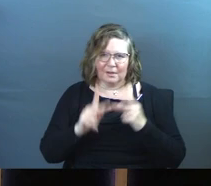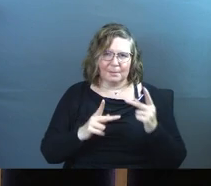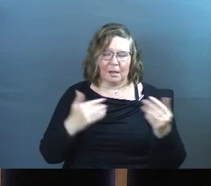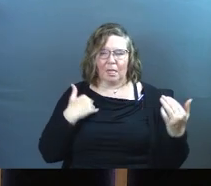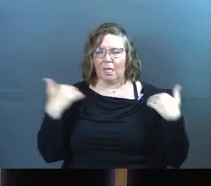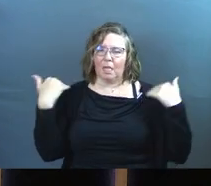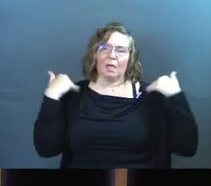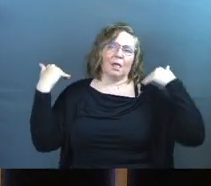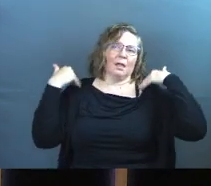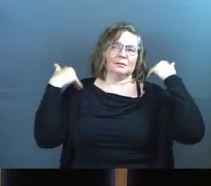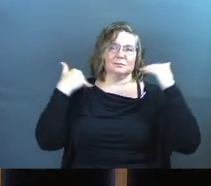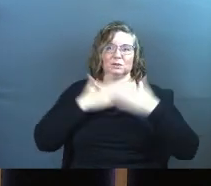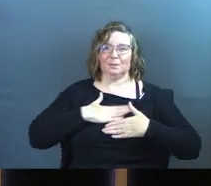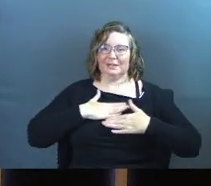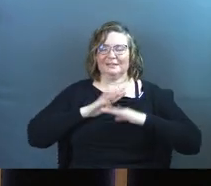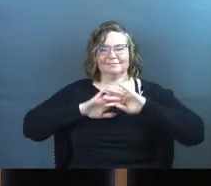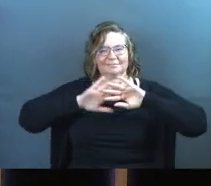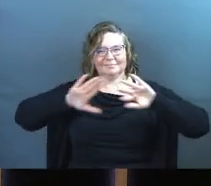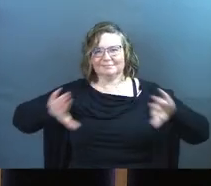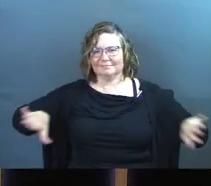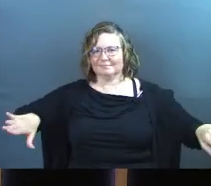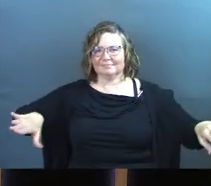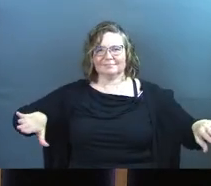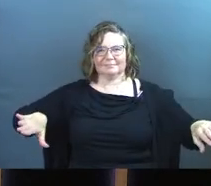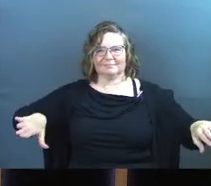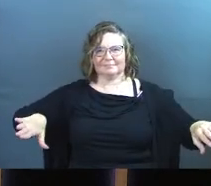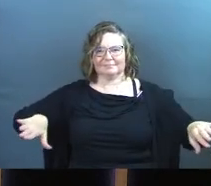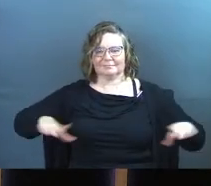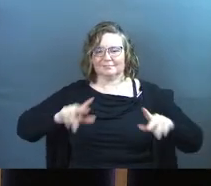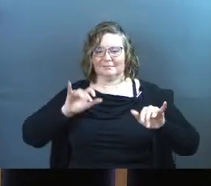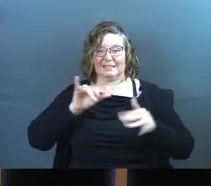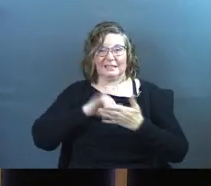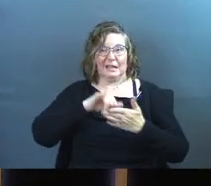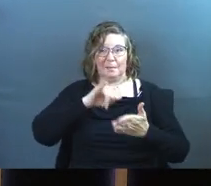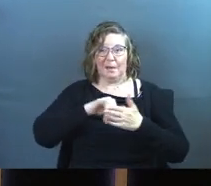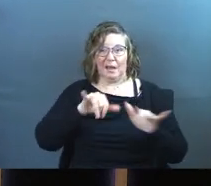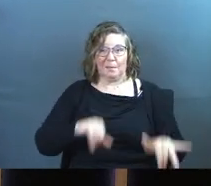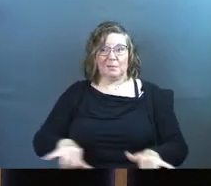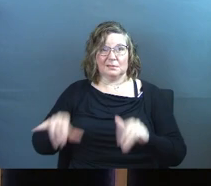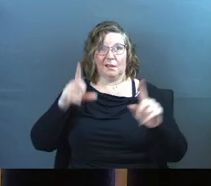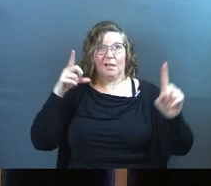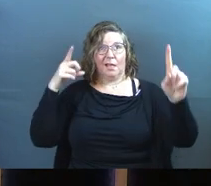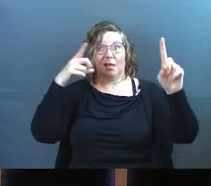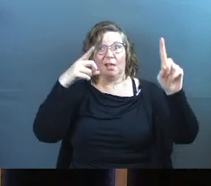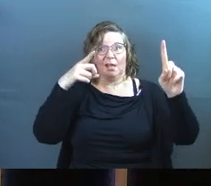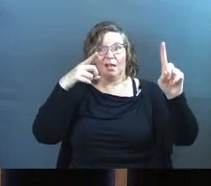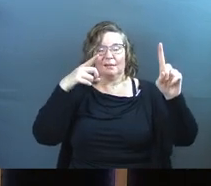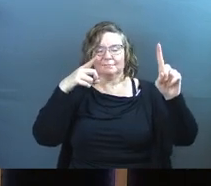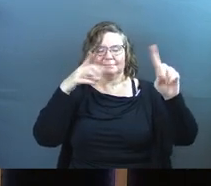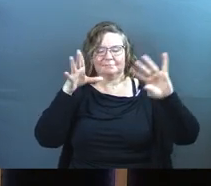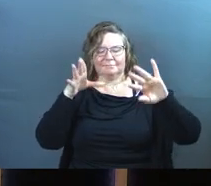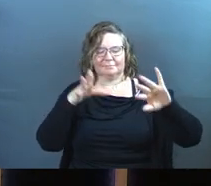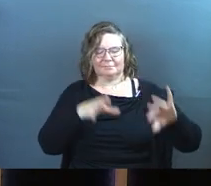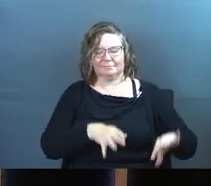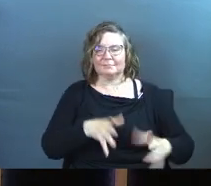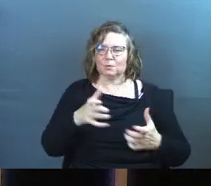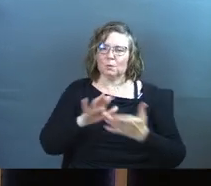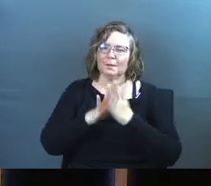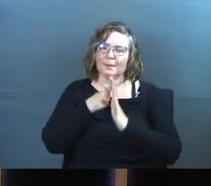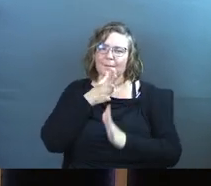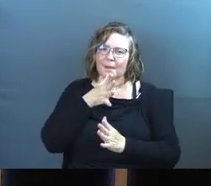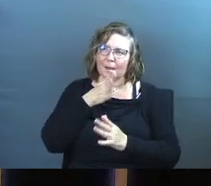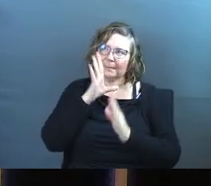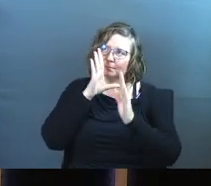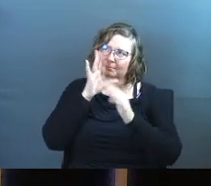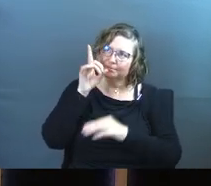people to please. He doesn't have all those other impossible standards for you to live up to. He wants you to be a mom, and he wants you to listen